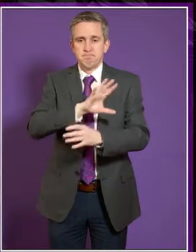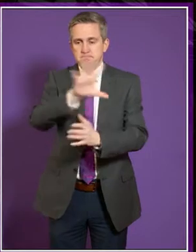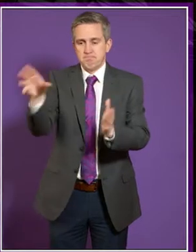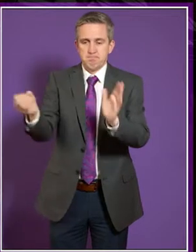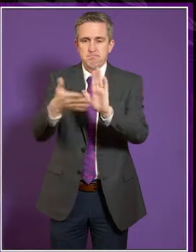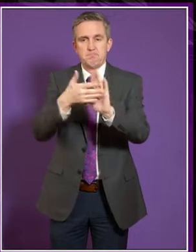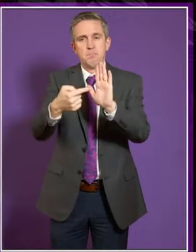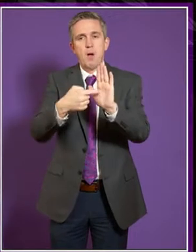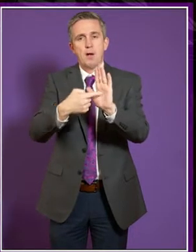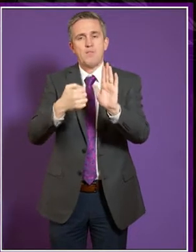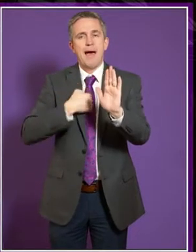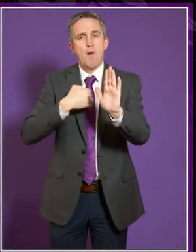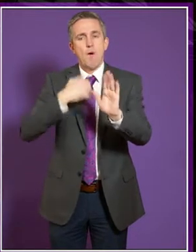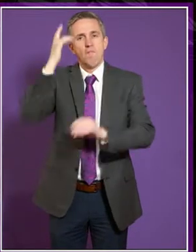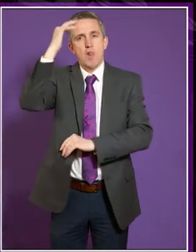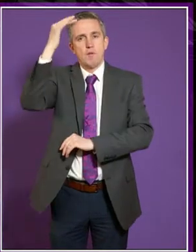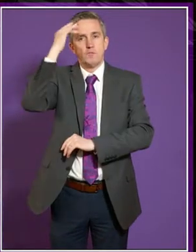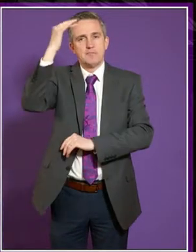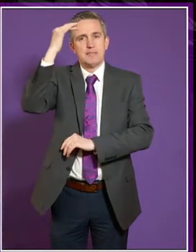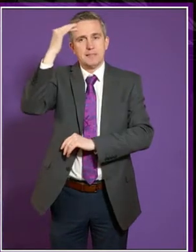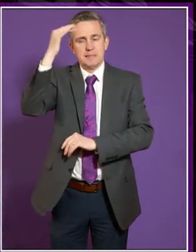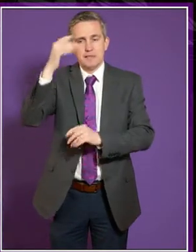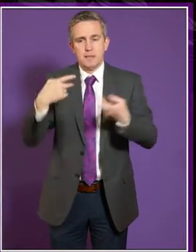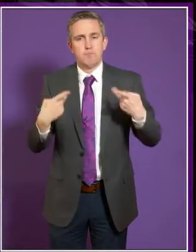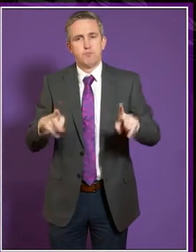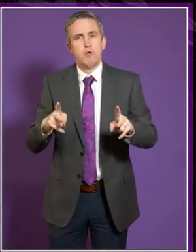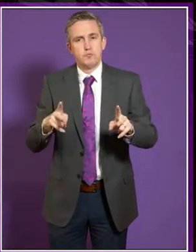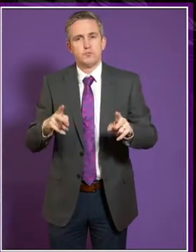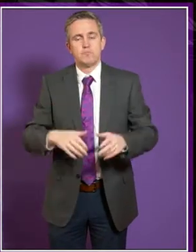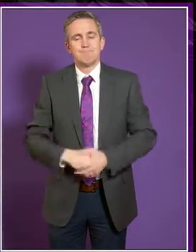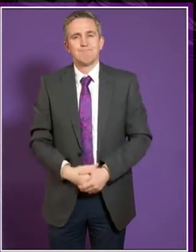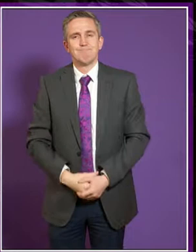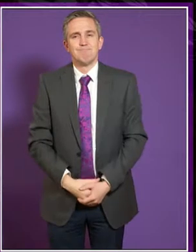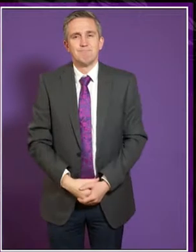philosophy rather than, you know, something that's very granular.